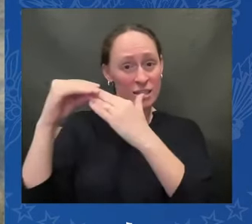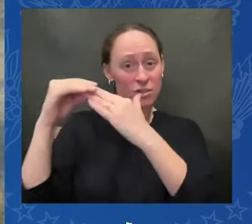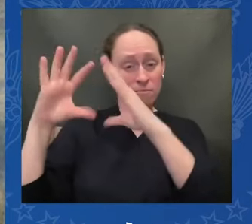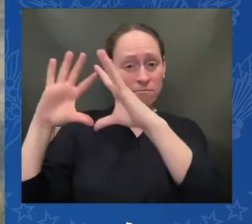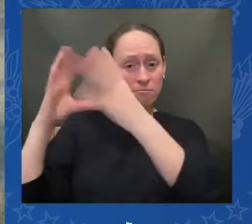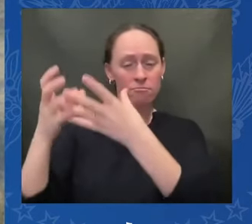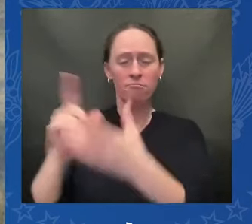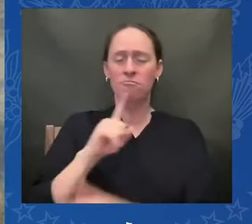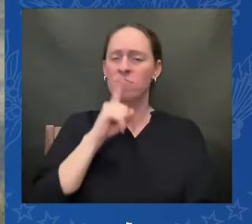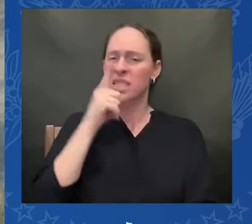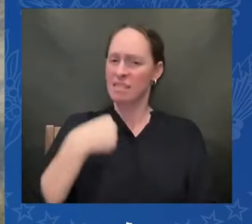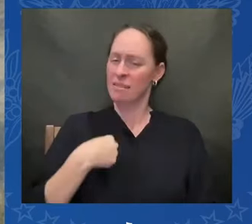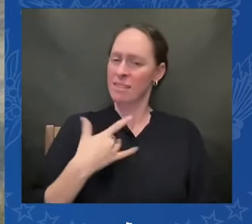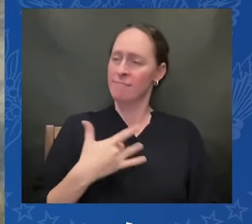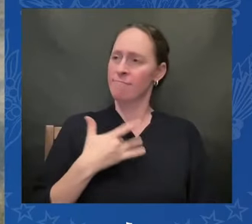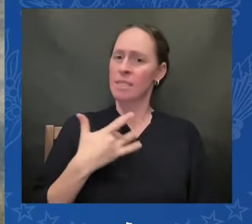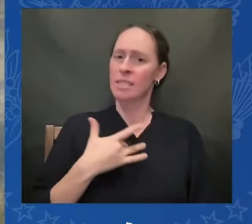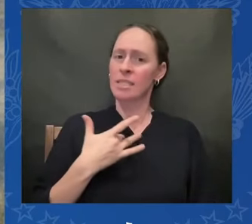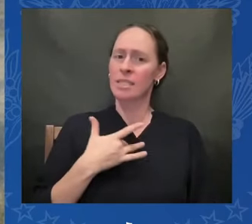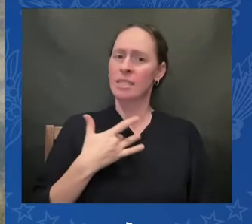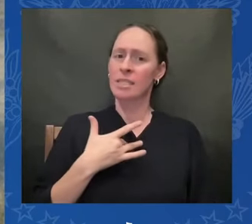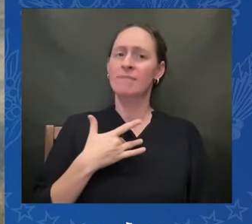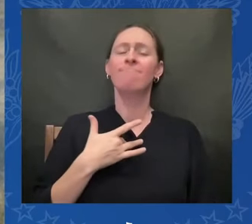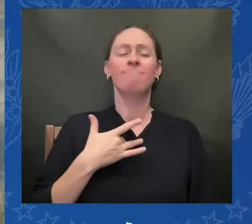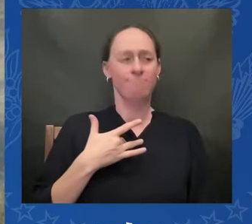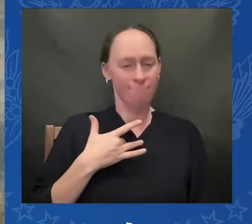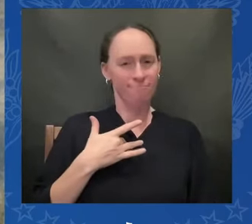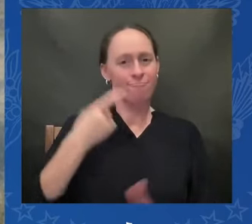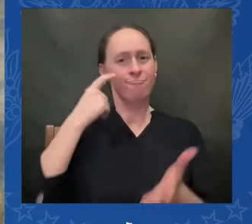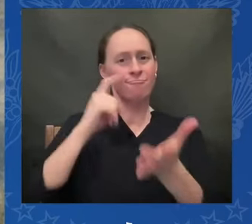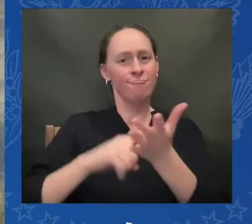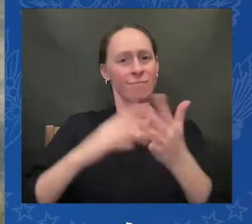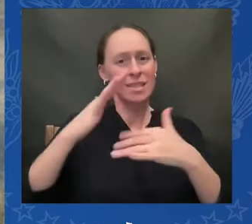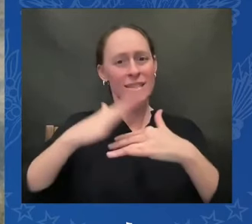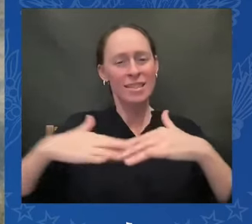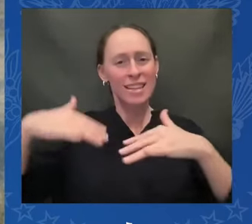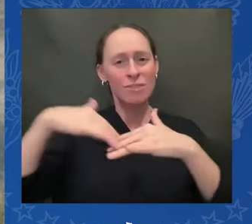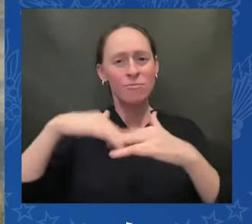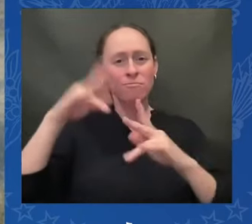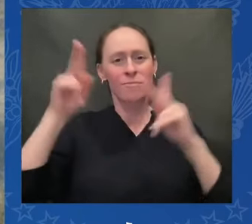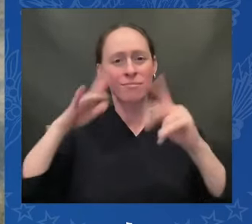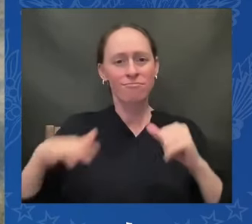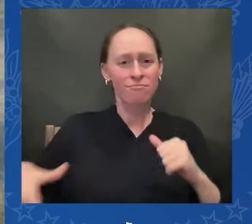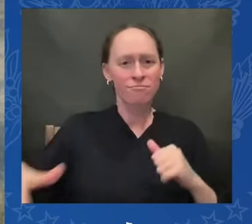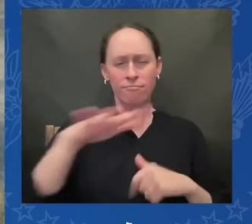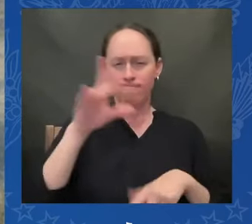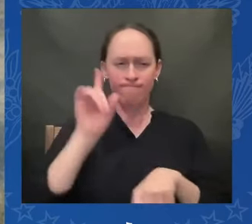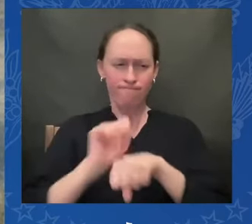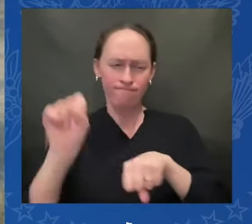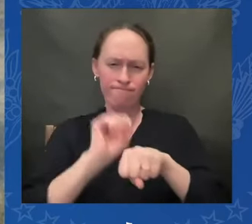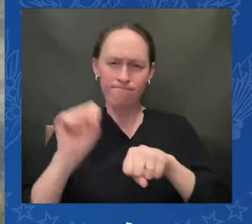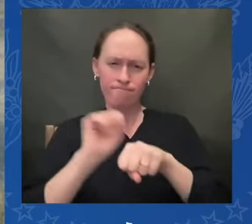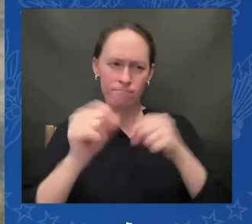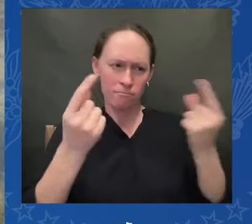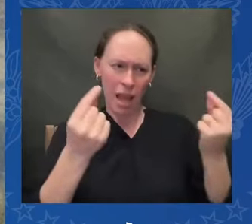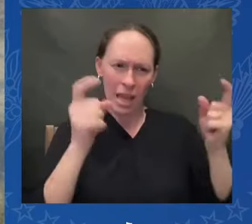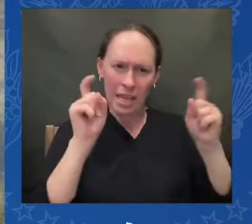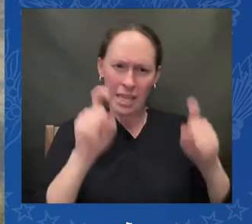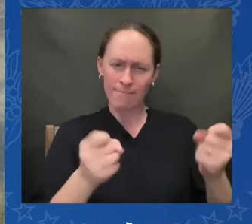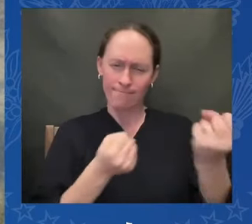and has worked tirelessly to address the issues in Indian country that have long been underfunded